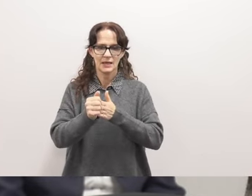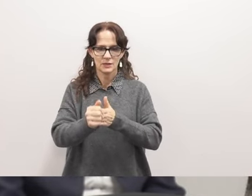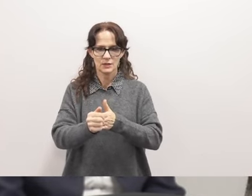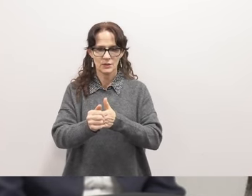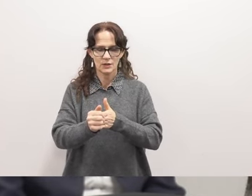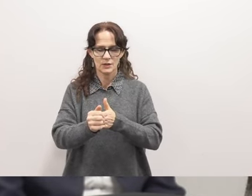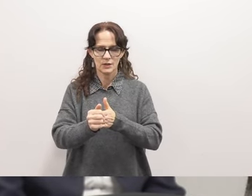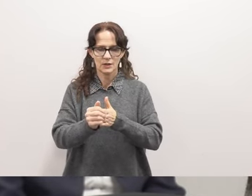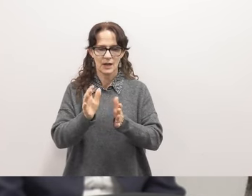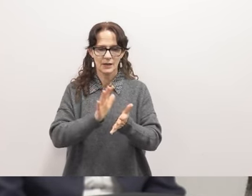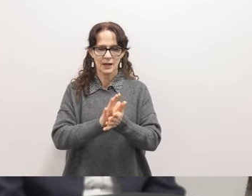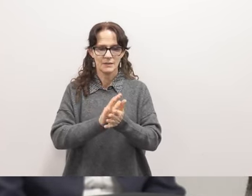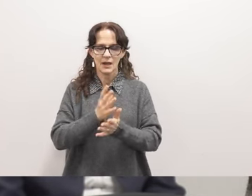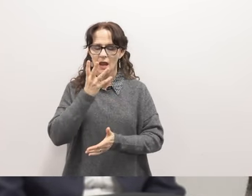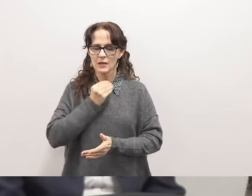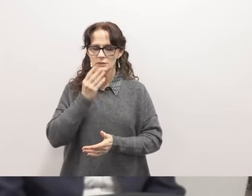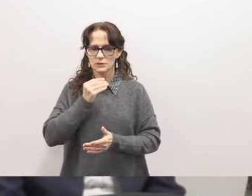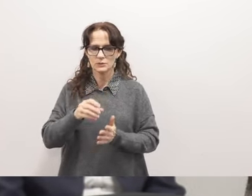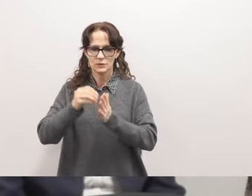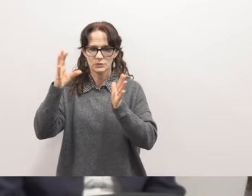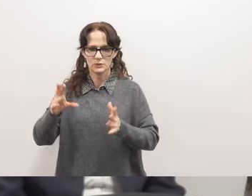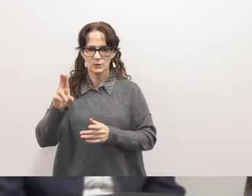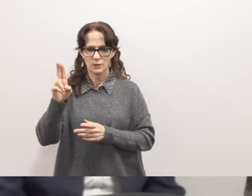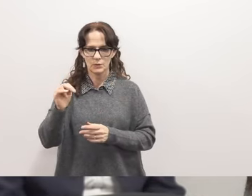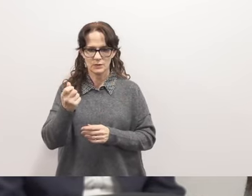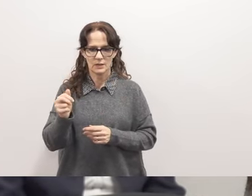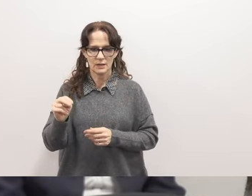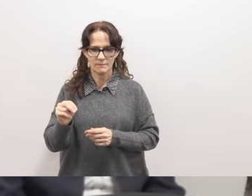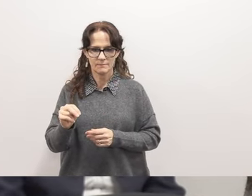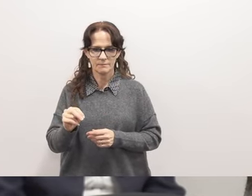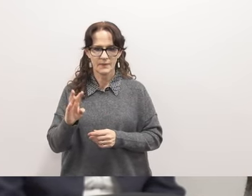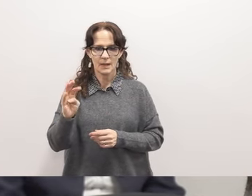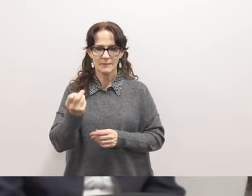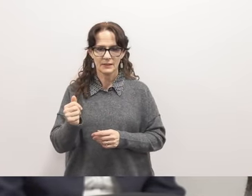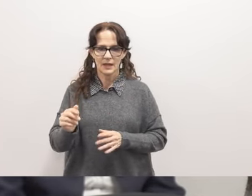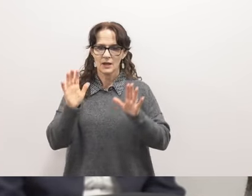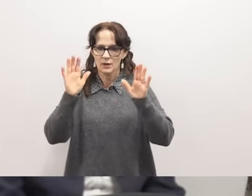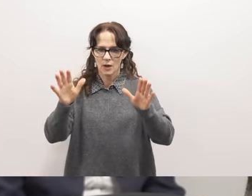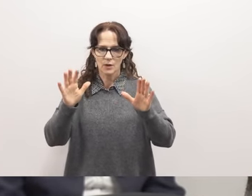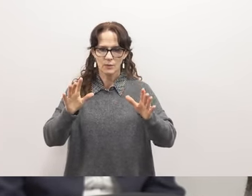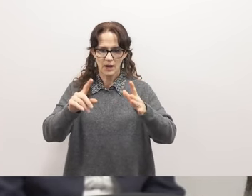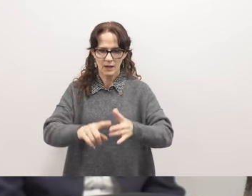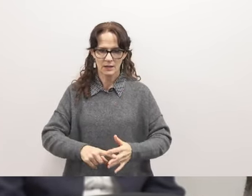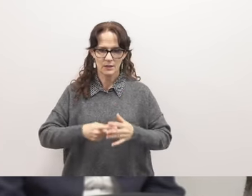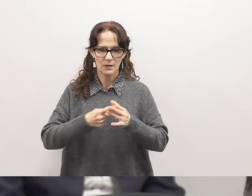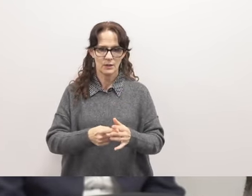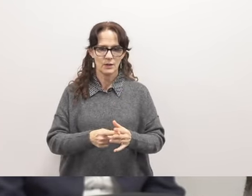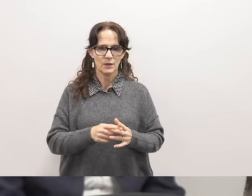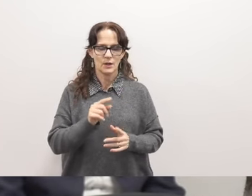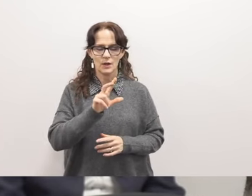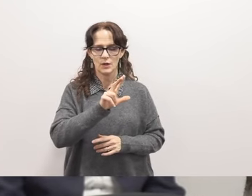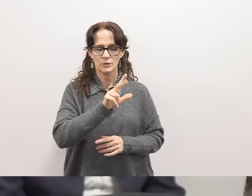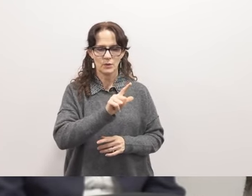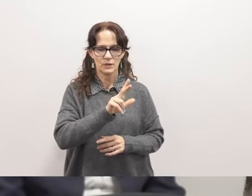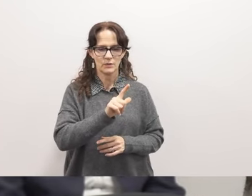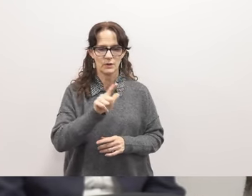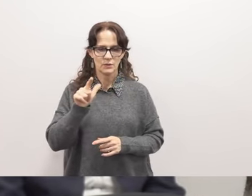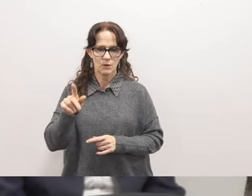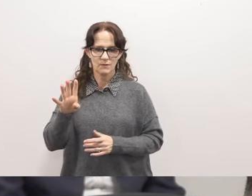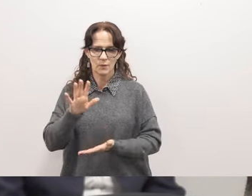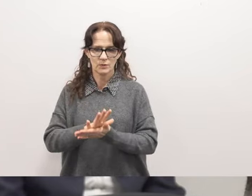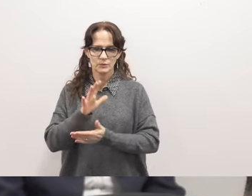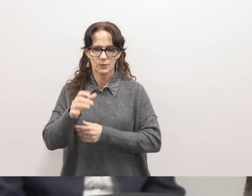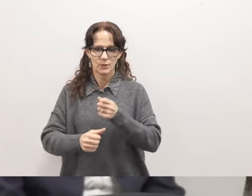student union millican has had a really great beginning to the 2023-2024 school year